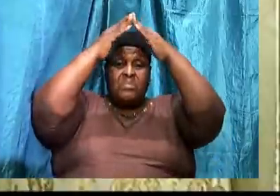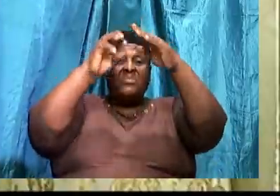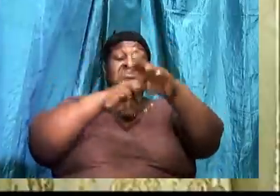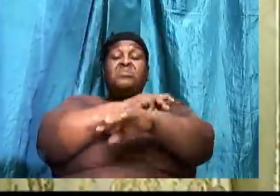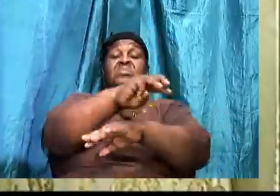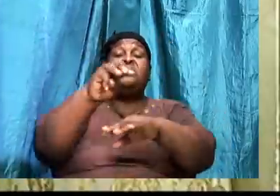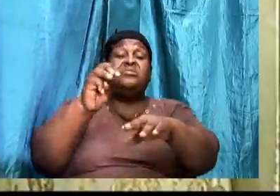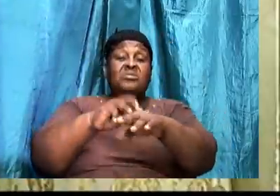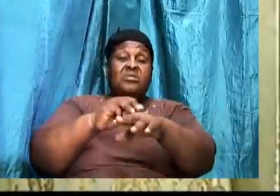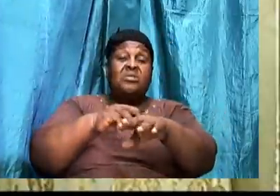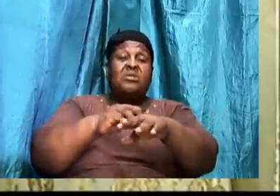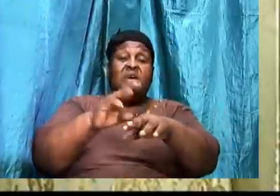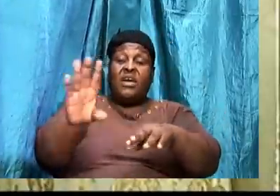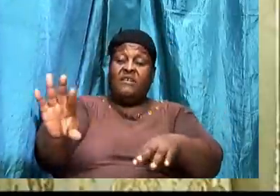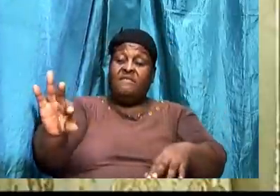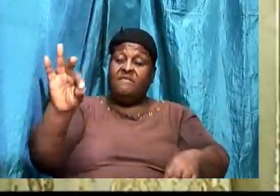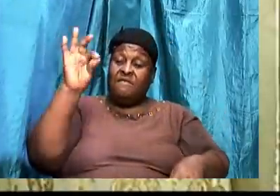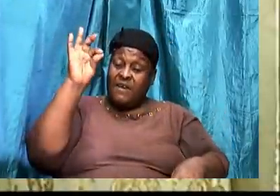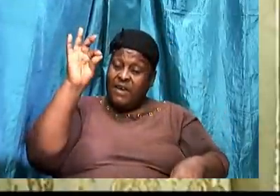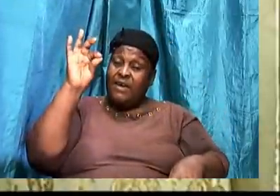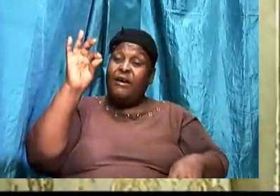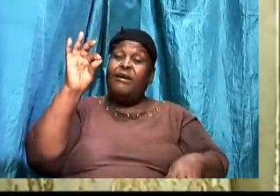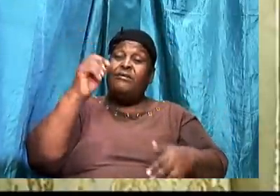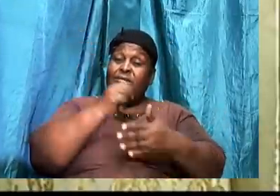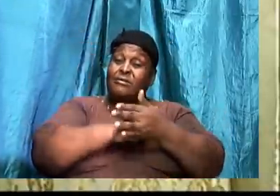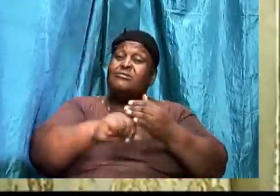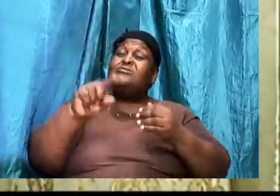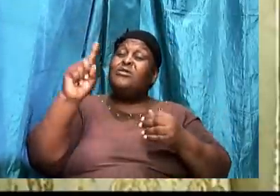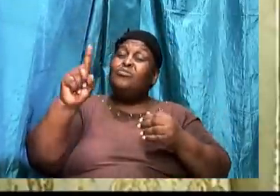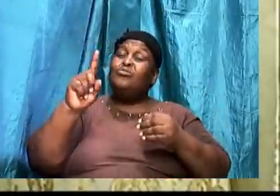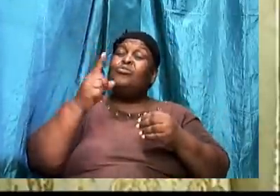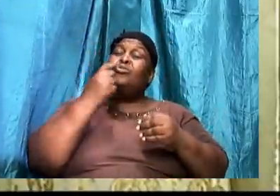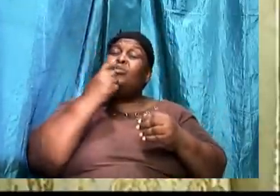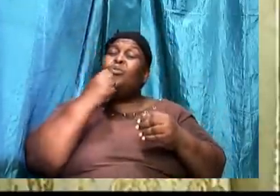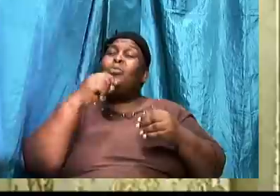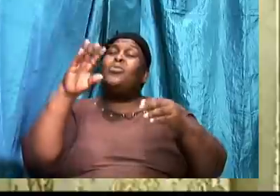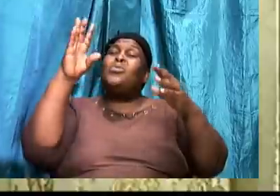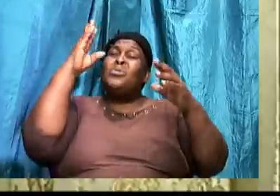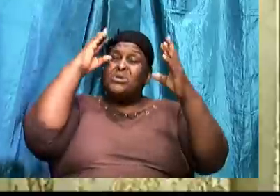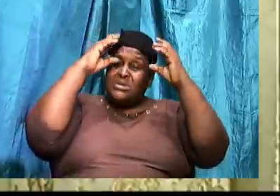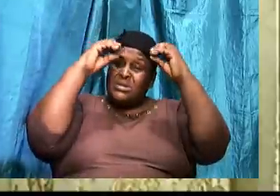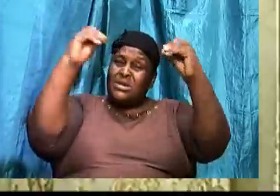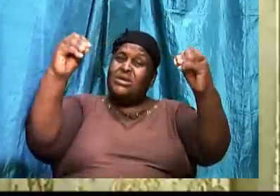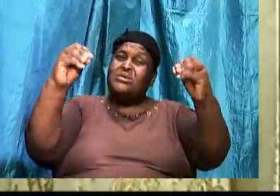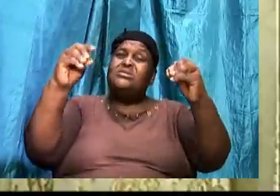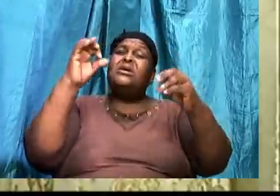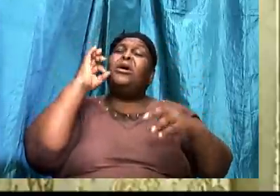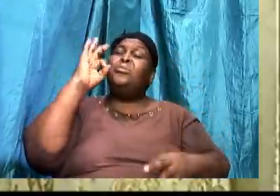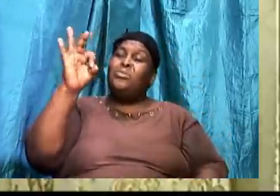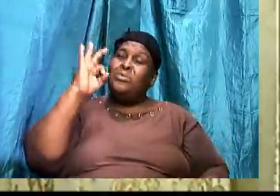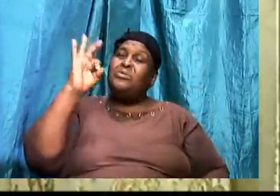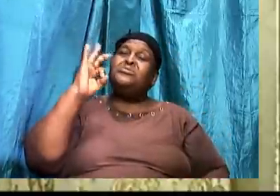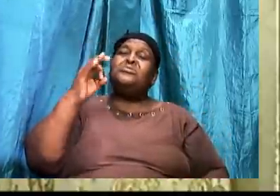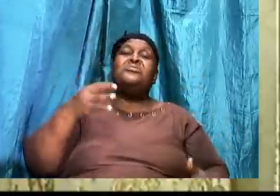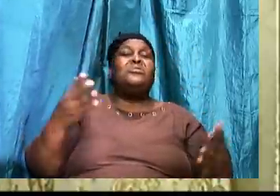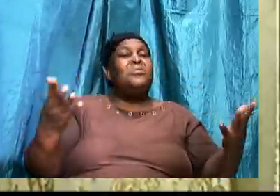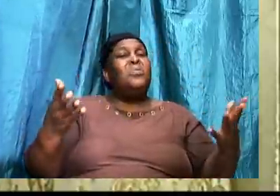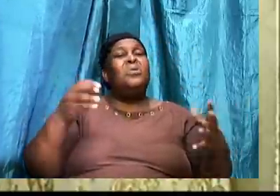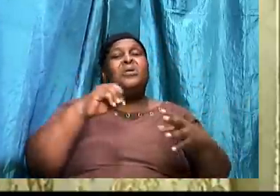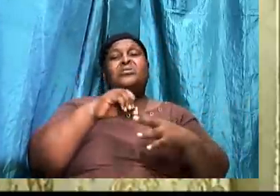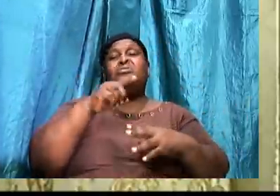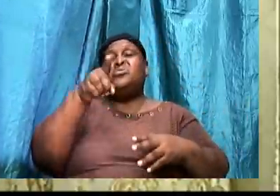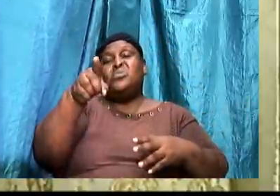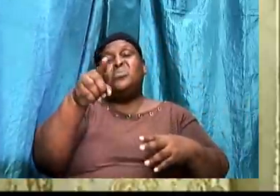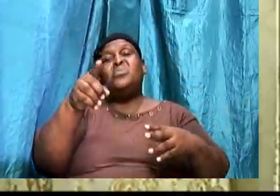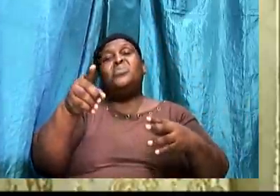And find. And someone. That teaches. And preaches. What is in line. With